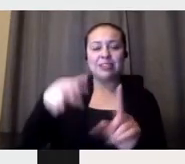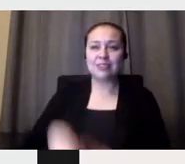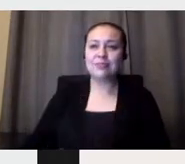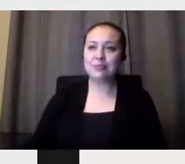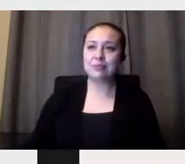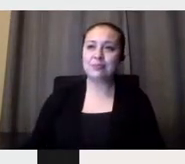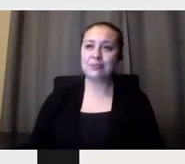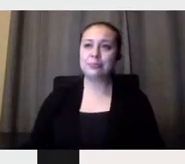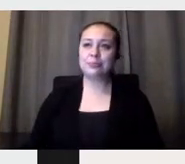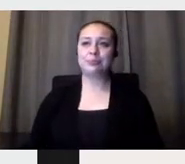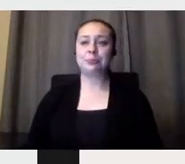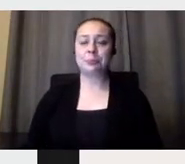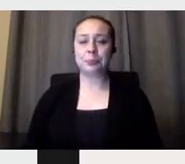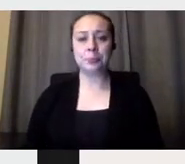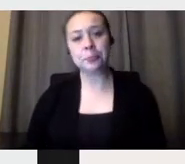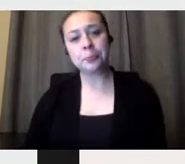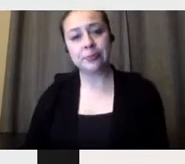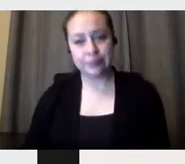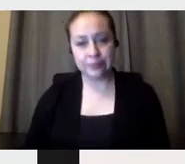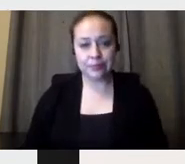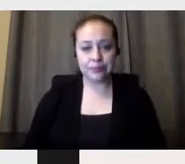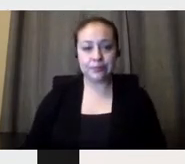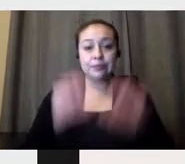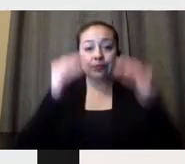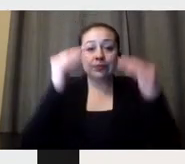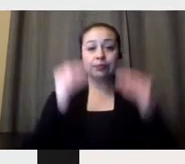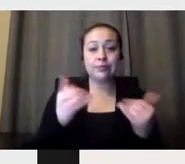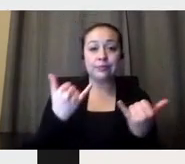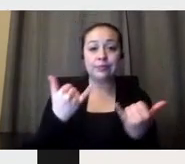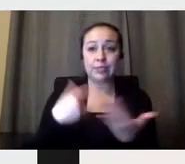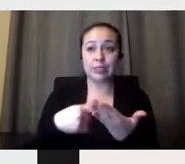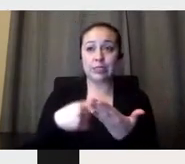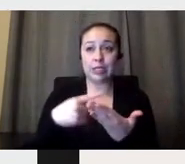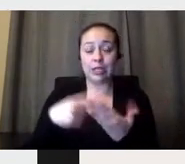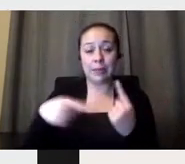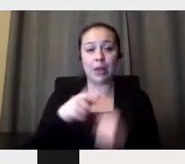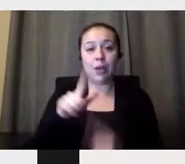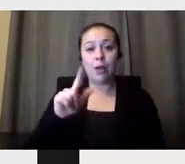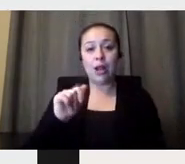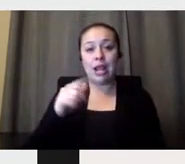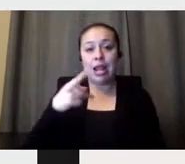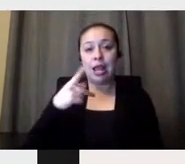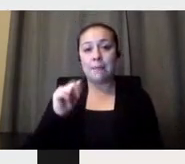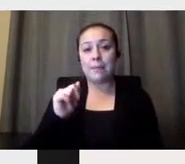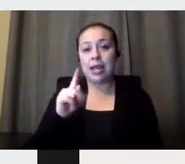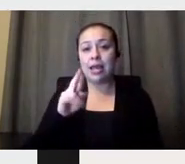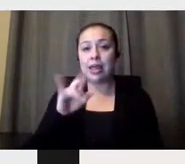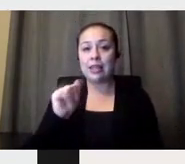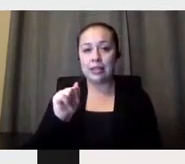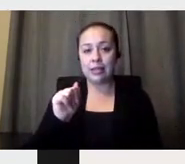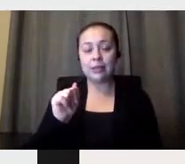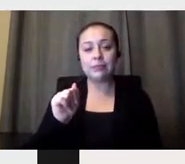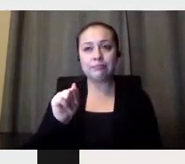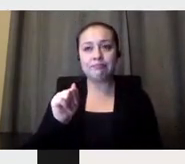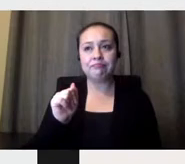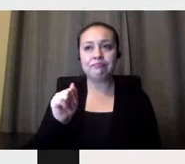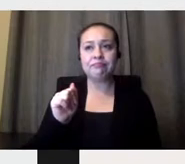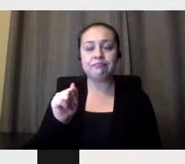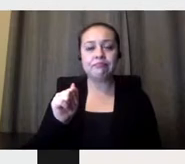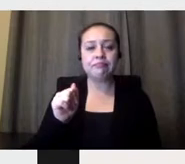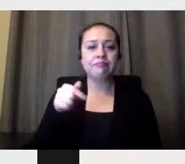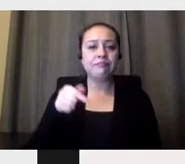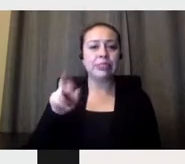Now we're going to talk a bit about La Patria. And La Patria is a Uruguayan